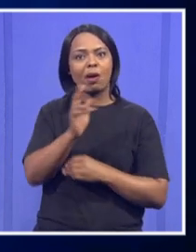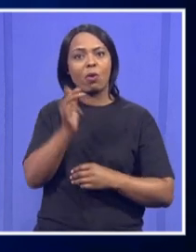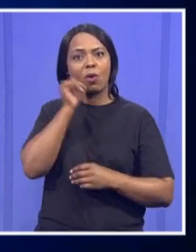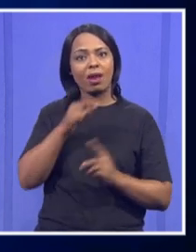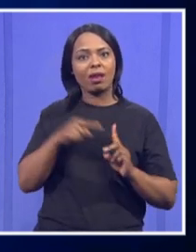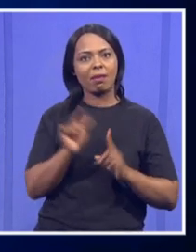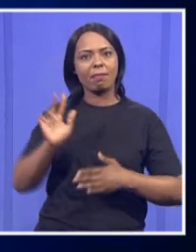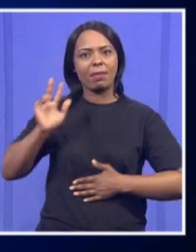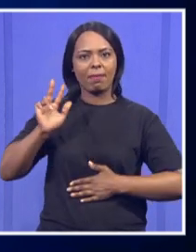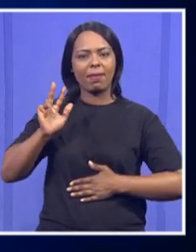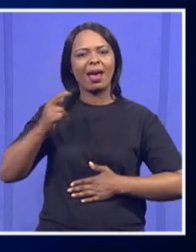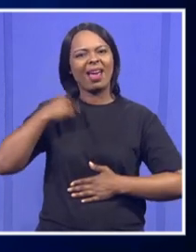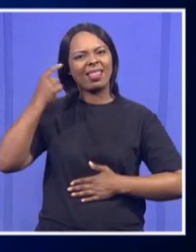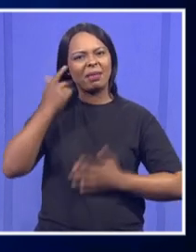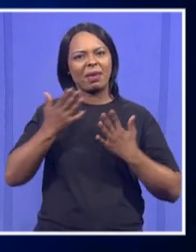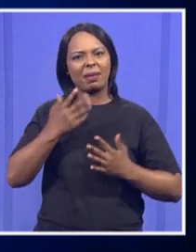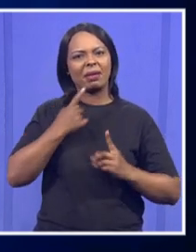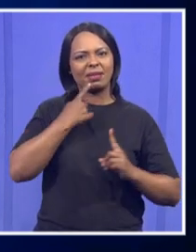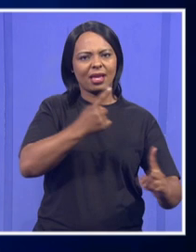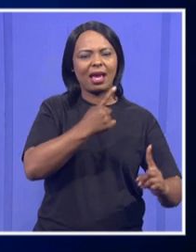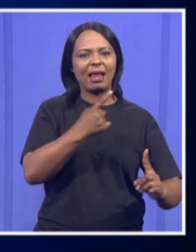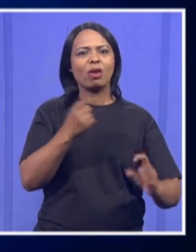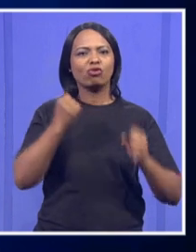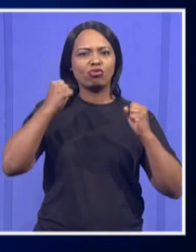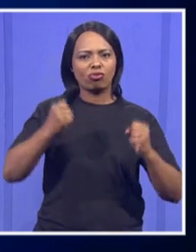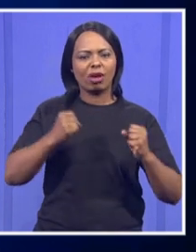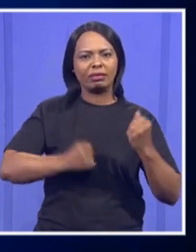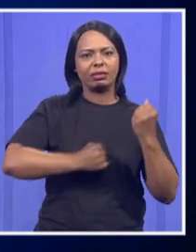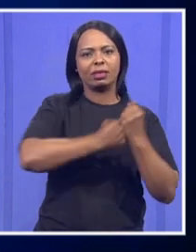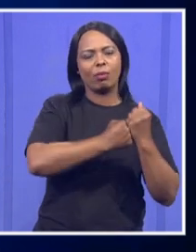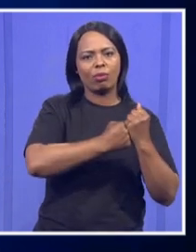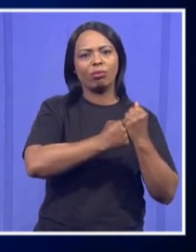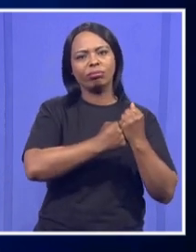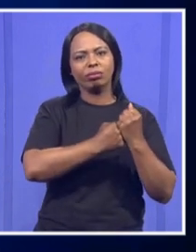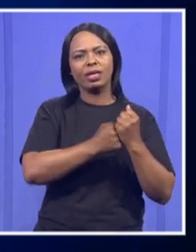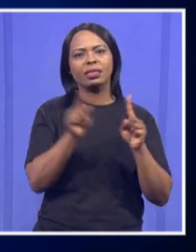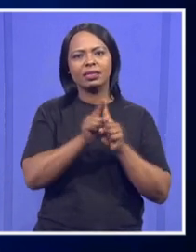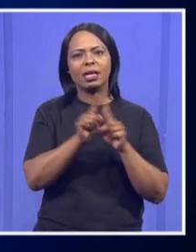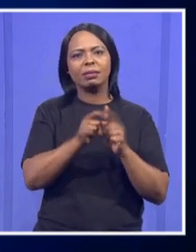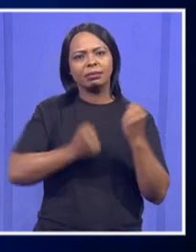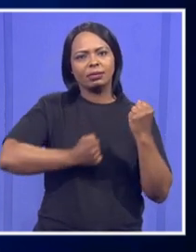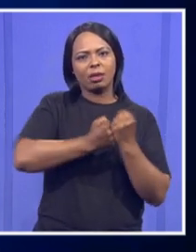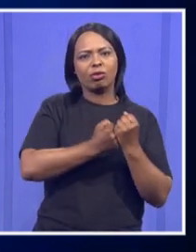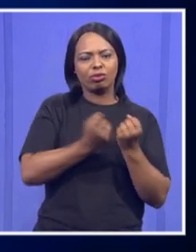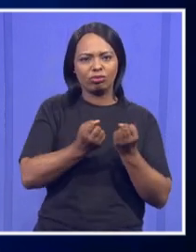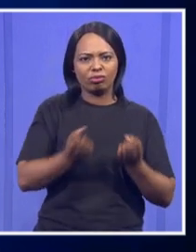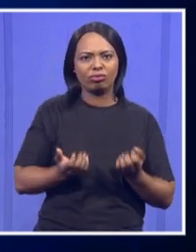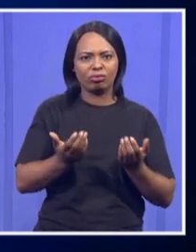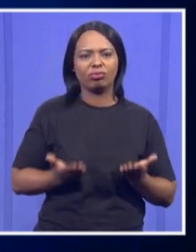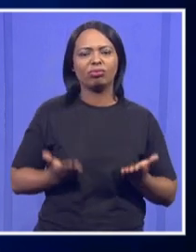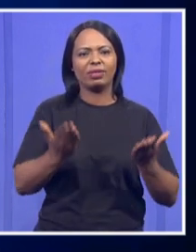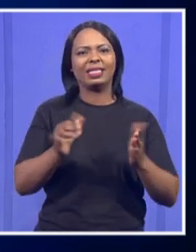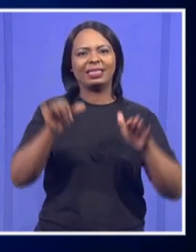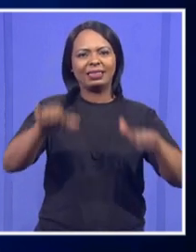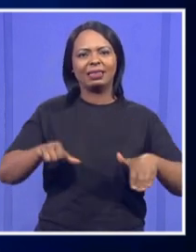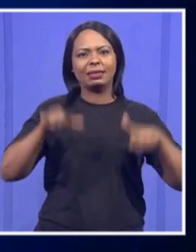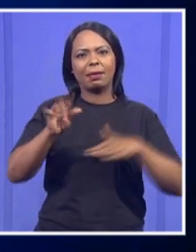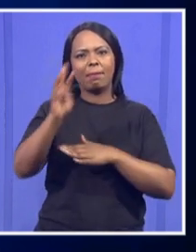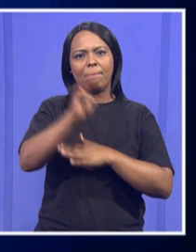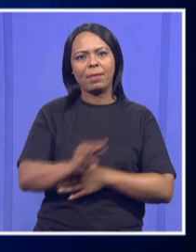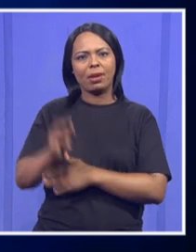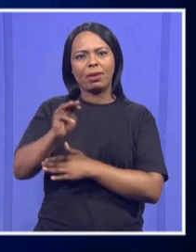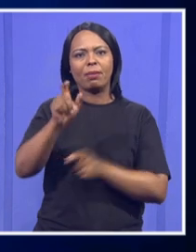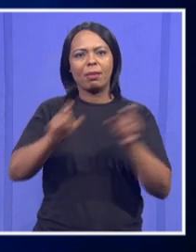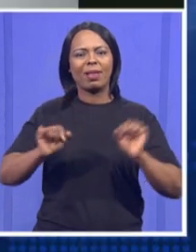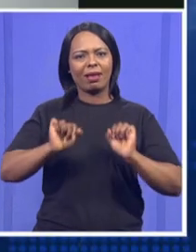you need, we're here to support you. And we're here for you in order to deliver the services to the 16 million people of Gauteng.